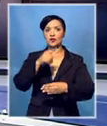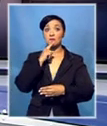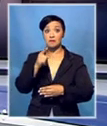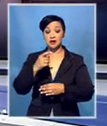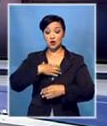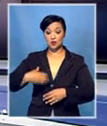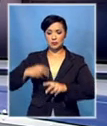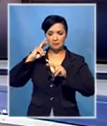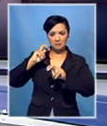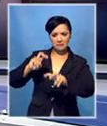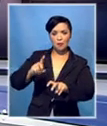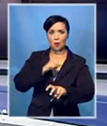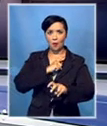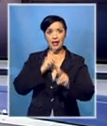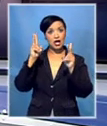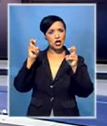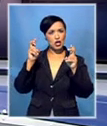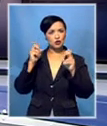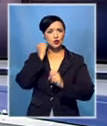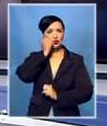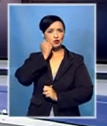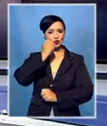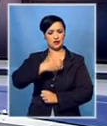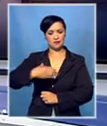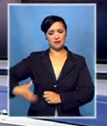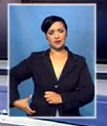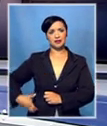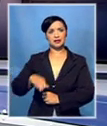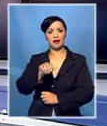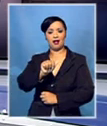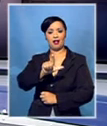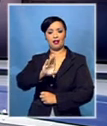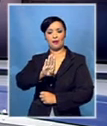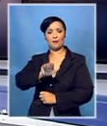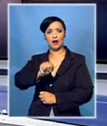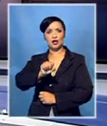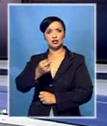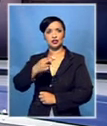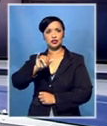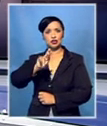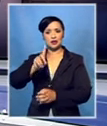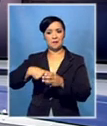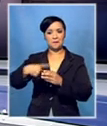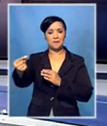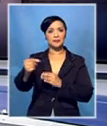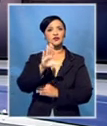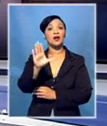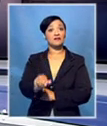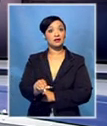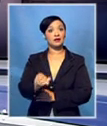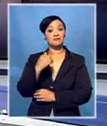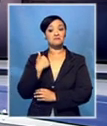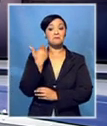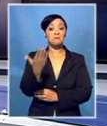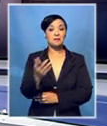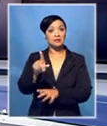investigate President Jacob Zuma's handling of the Sudanese President Omar al-Bashir leaving South Africa. The motion for the debate